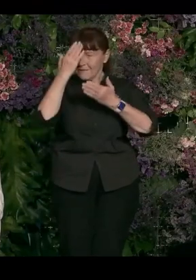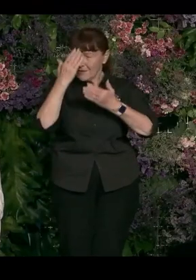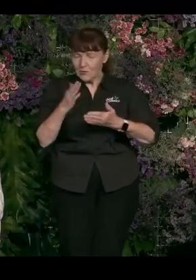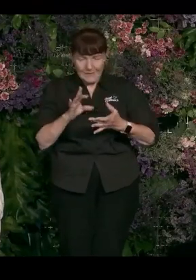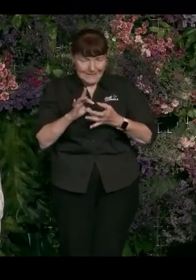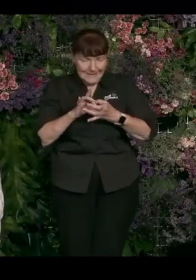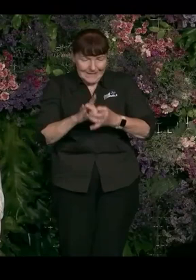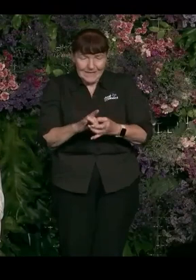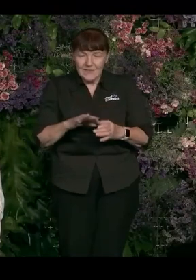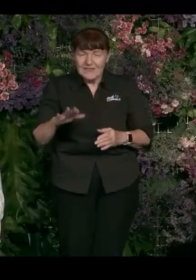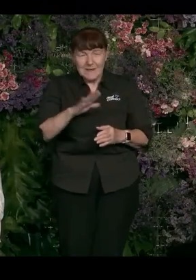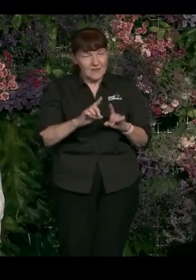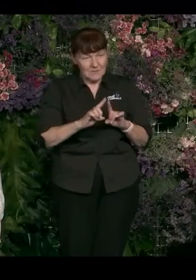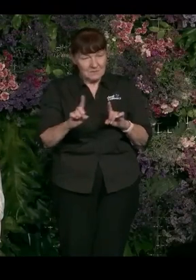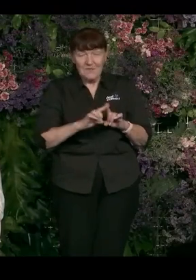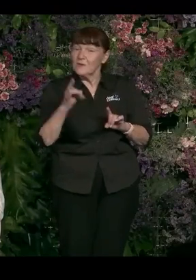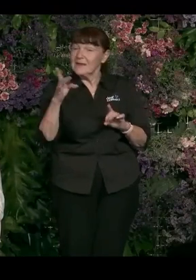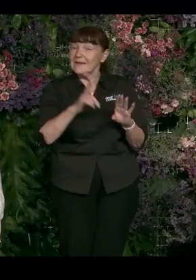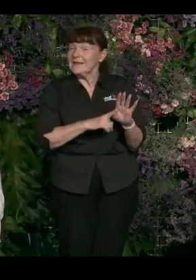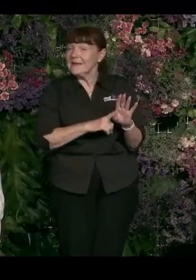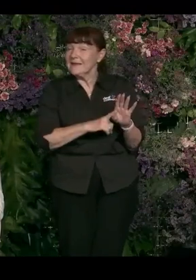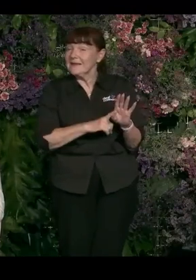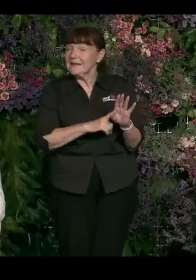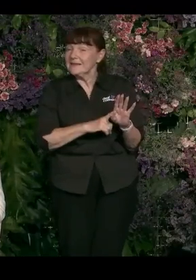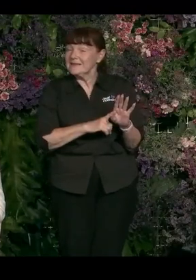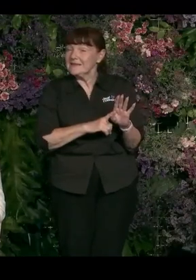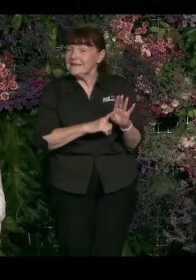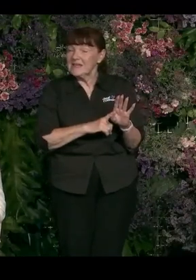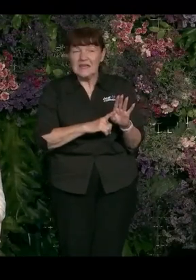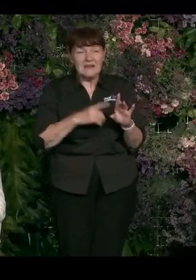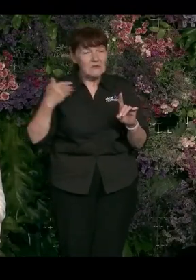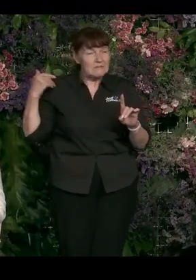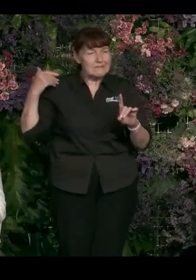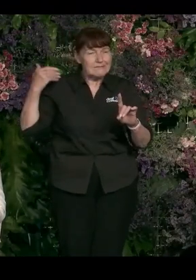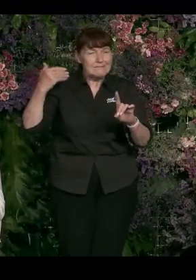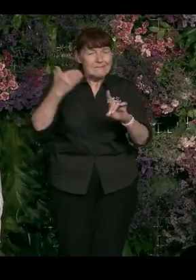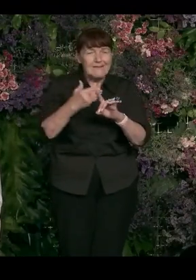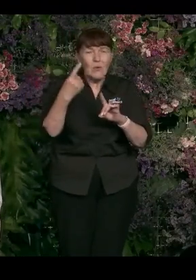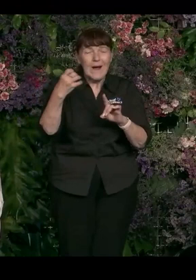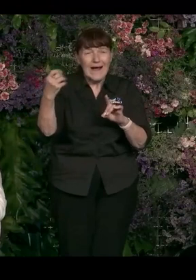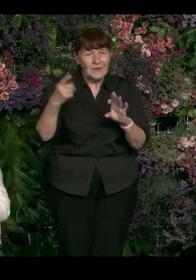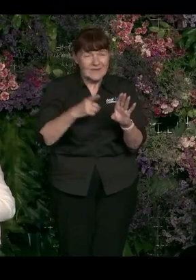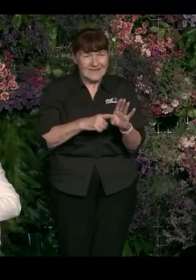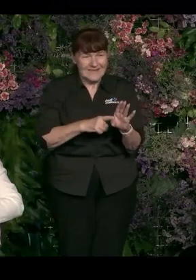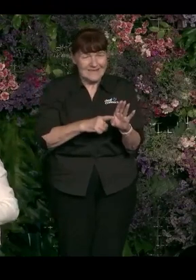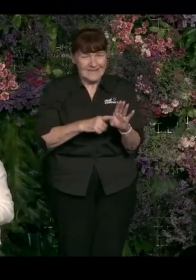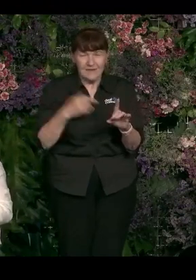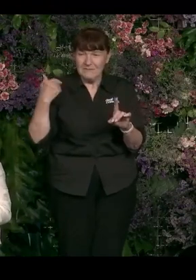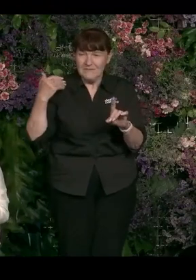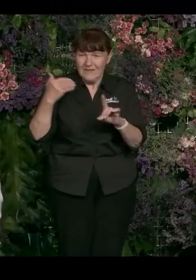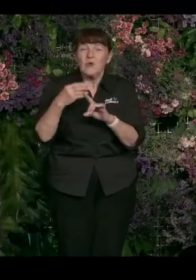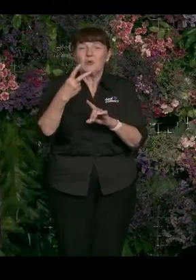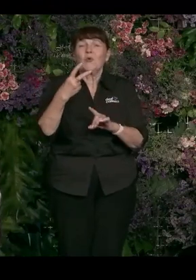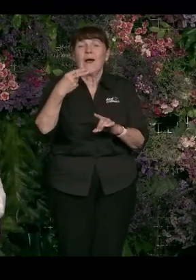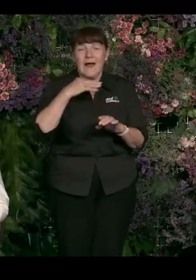So if you can imagine you've been going there for 10 years, been going there for generations for 100 years, been going there for 200